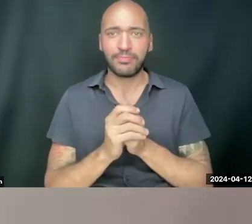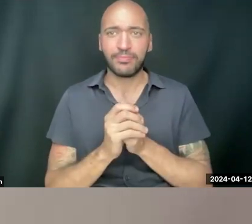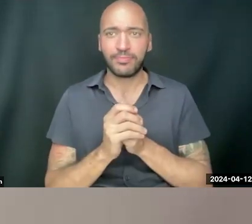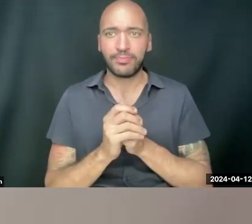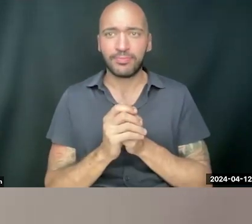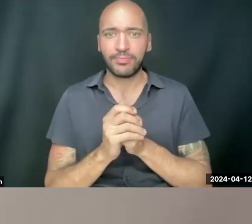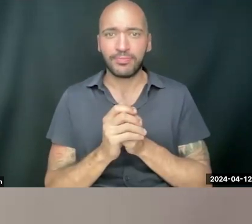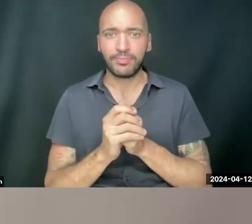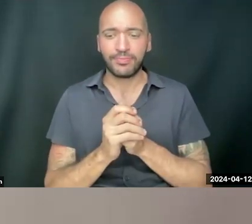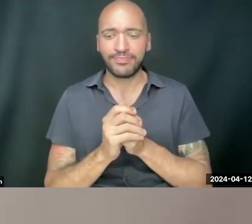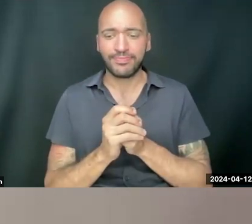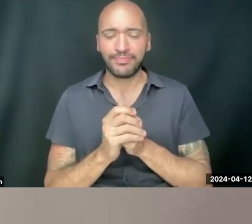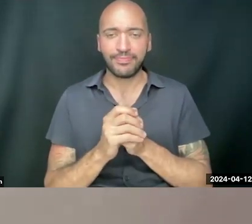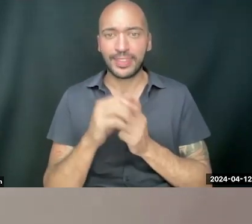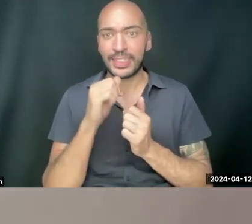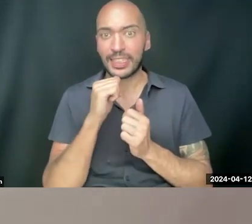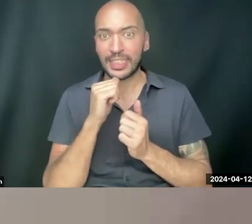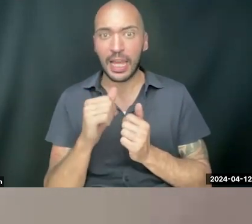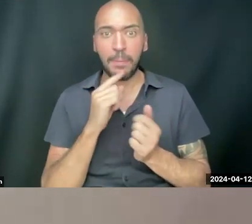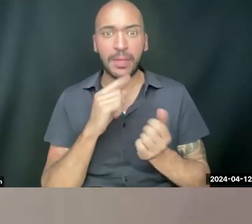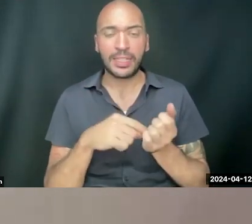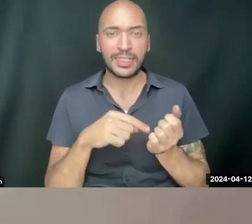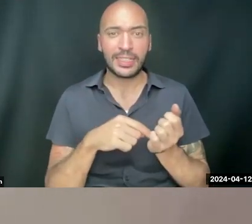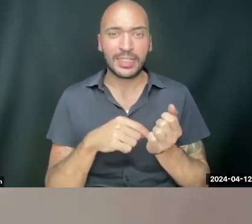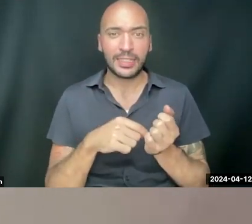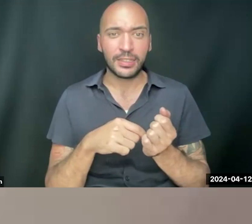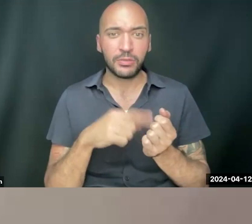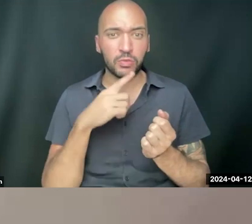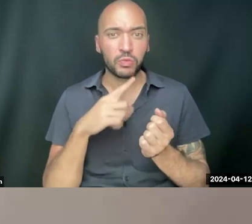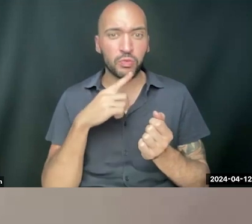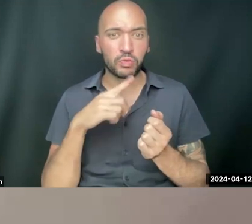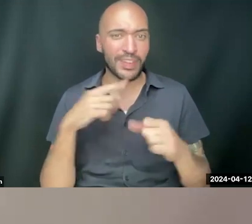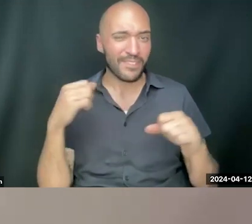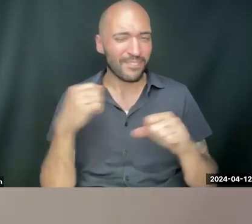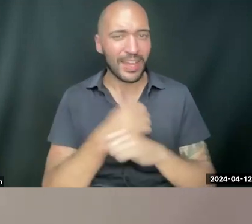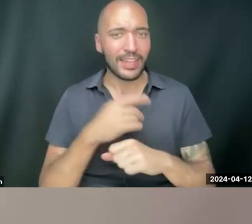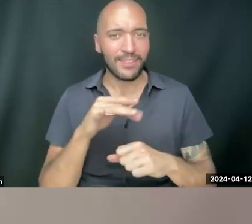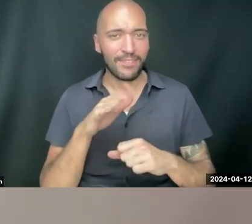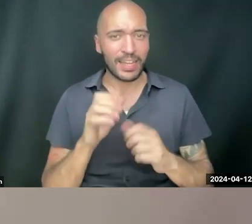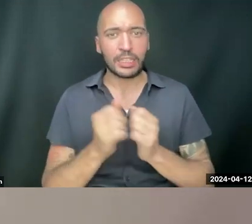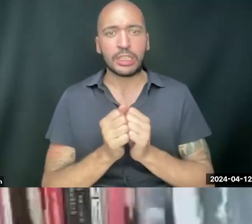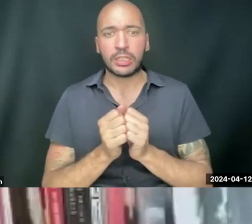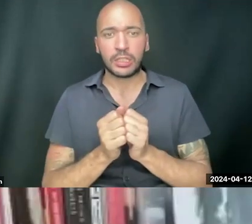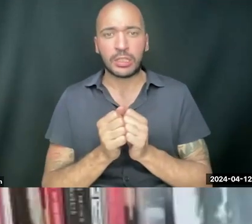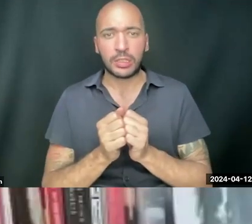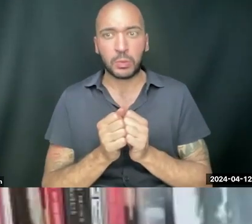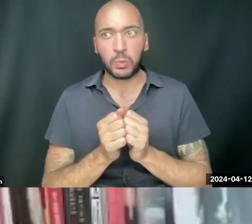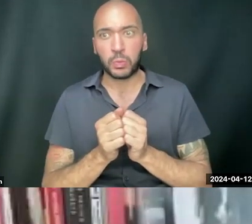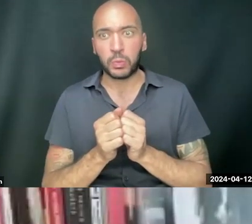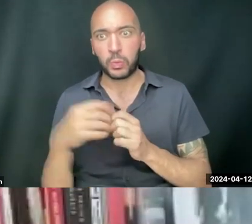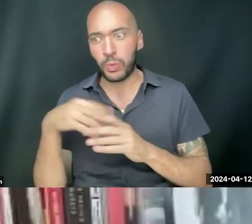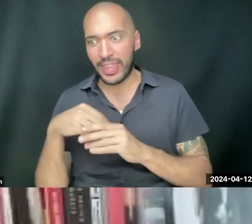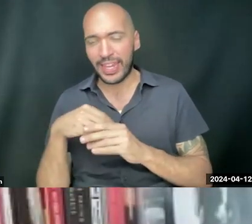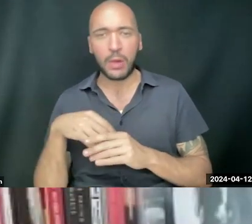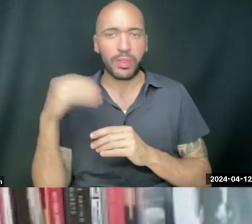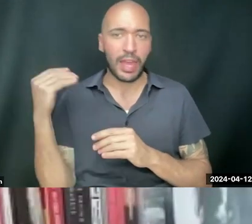uh, you know, not be just kind of really, really fight the violence without and within, um,